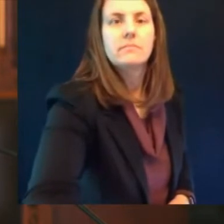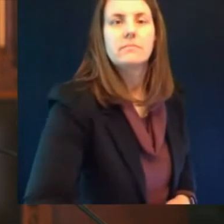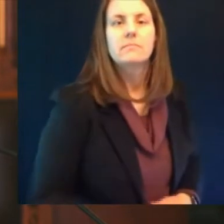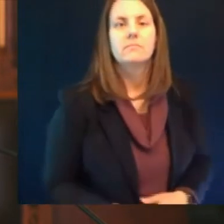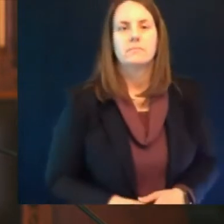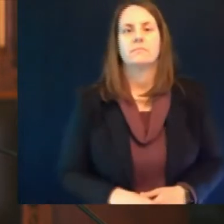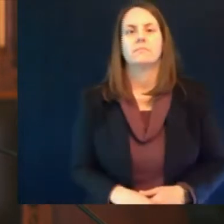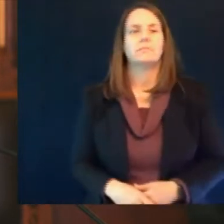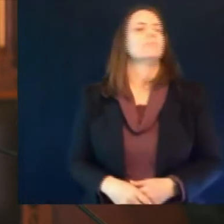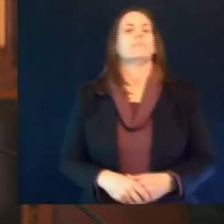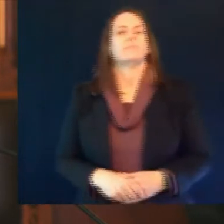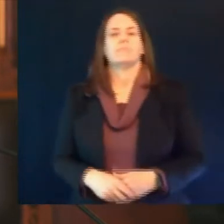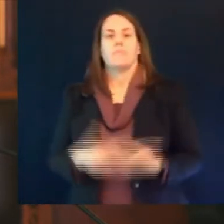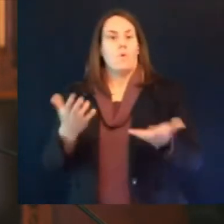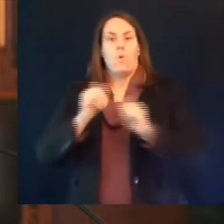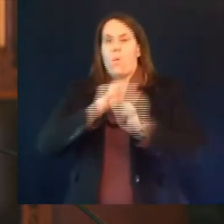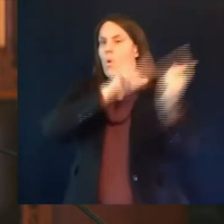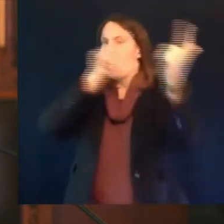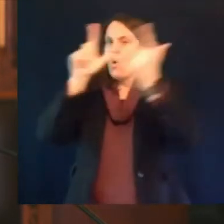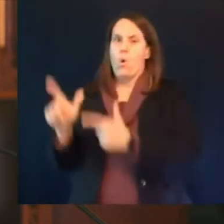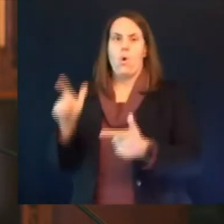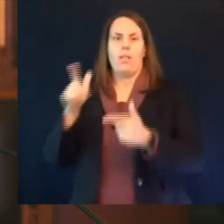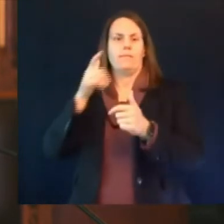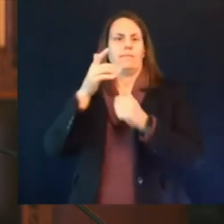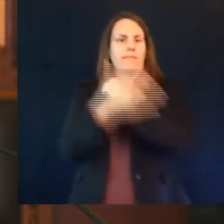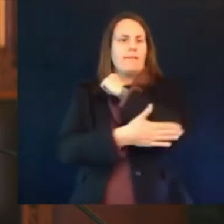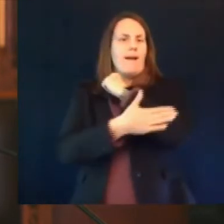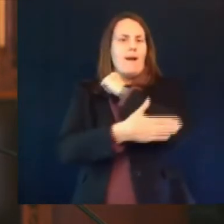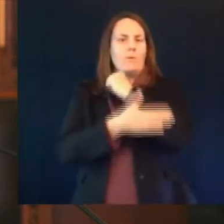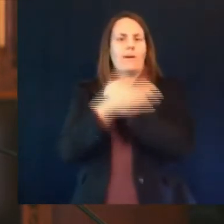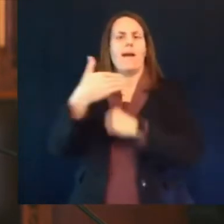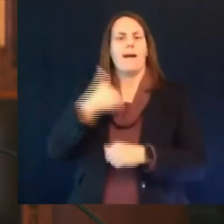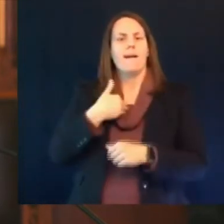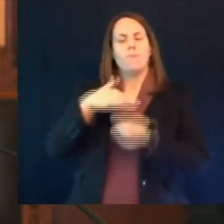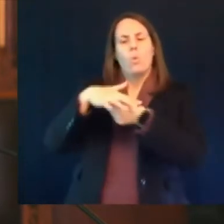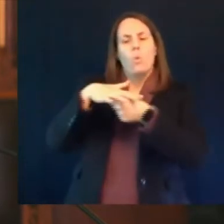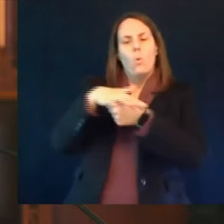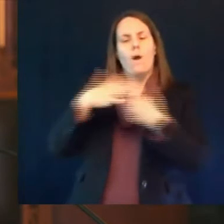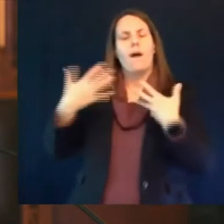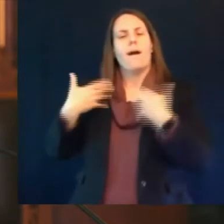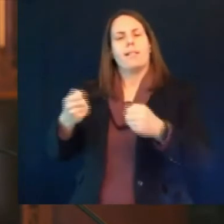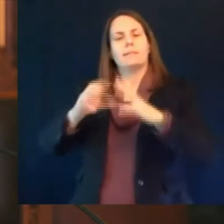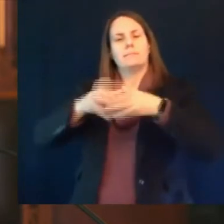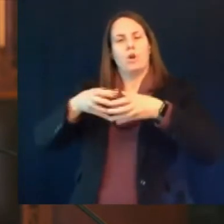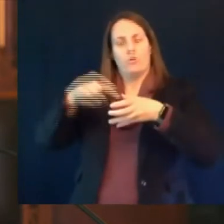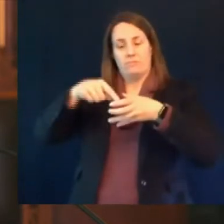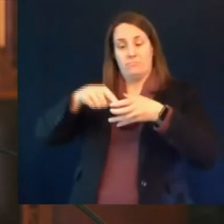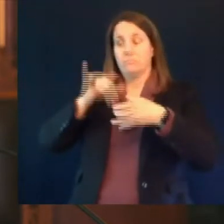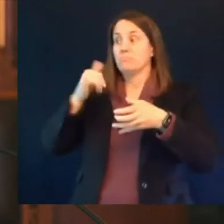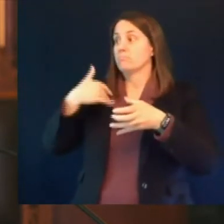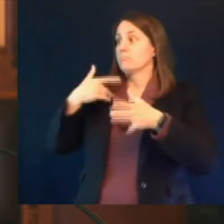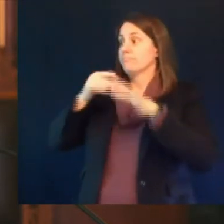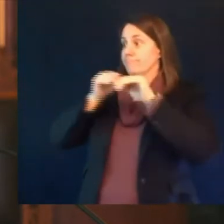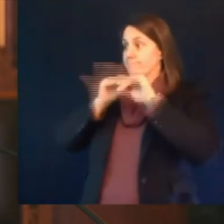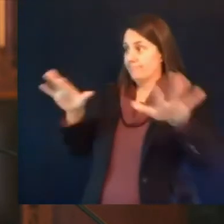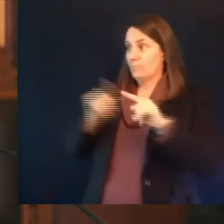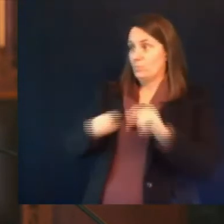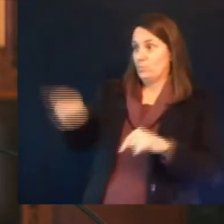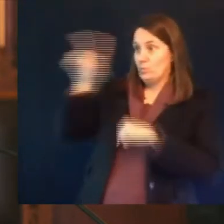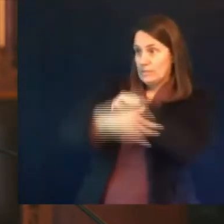in many cities within wisconsin and so the vaccine has been given across the state